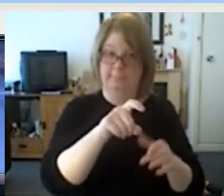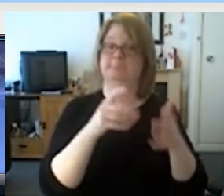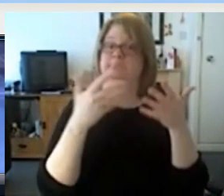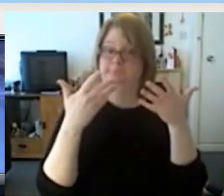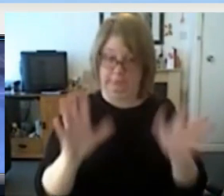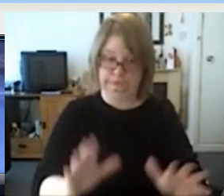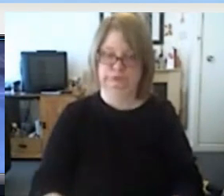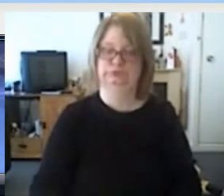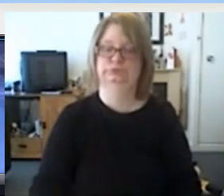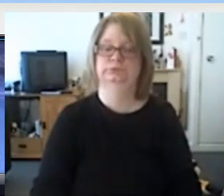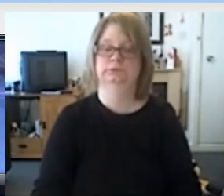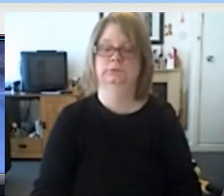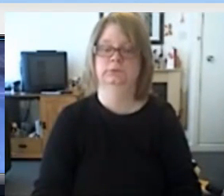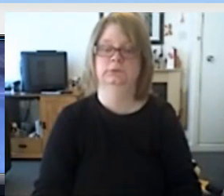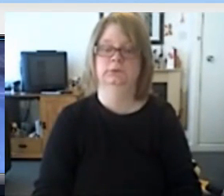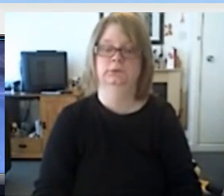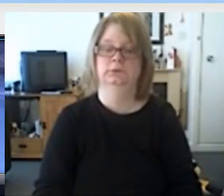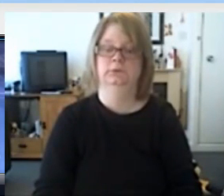know.